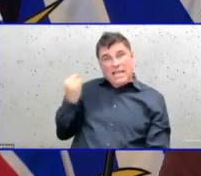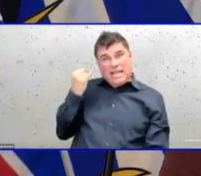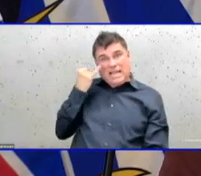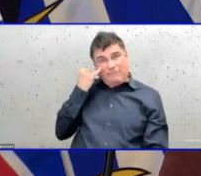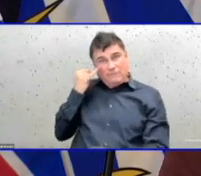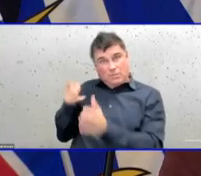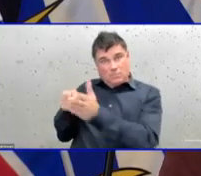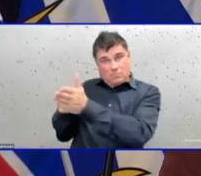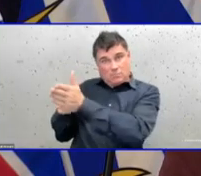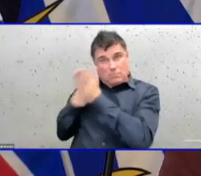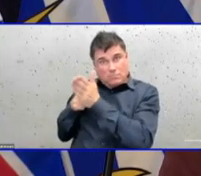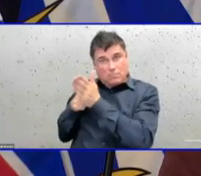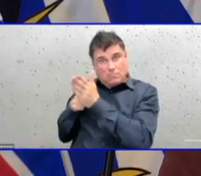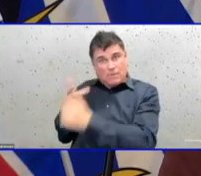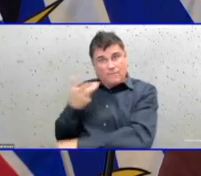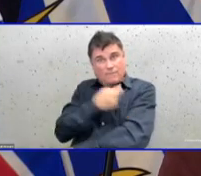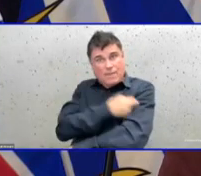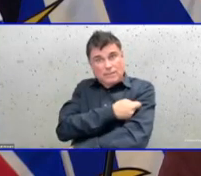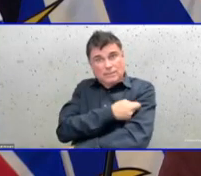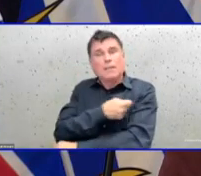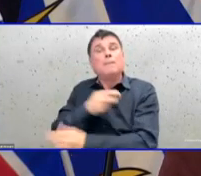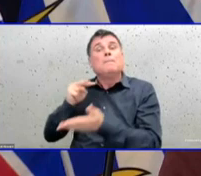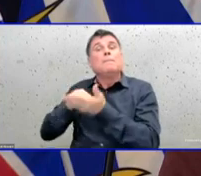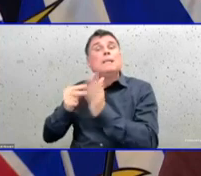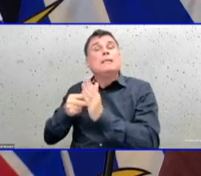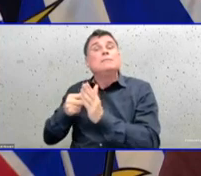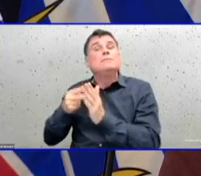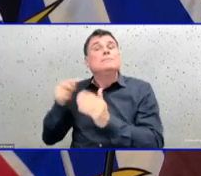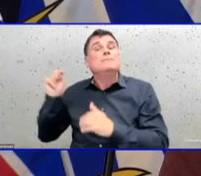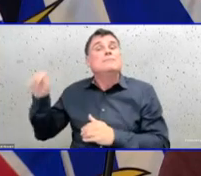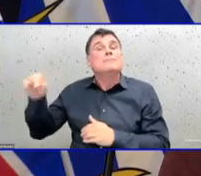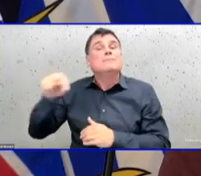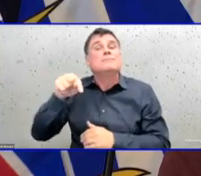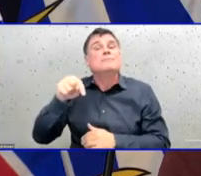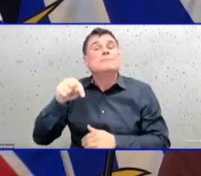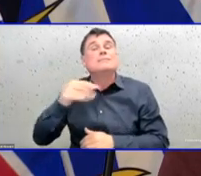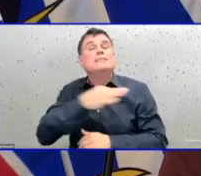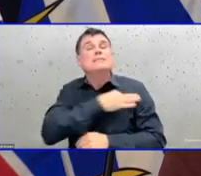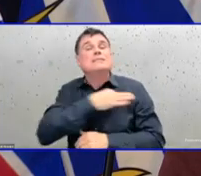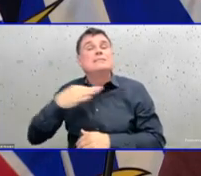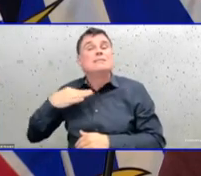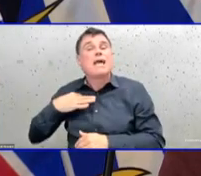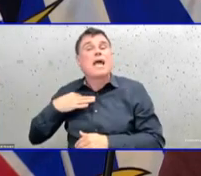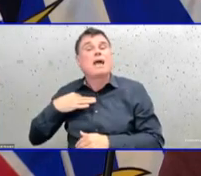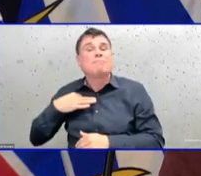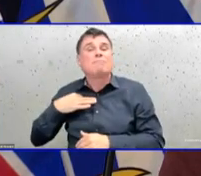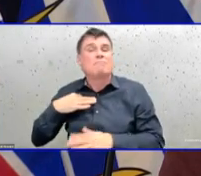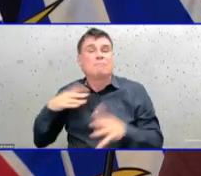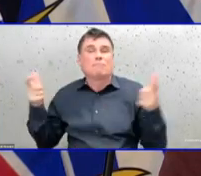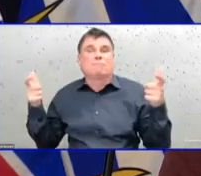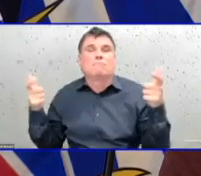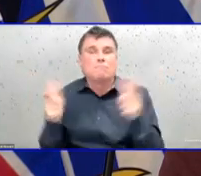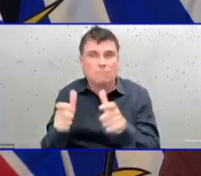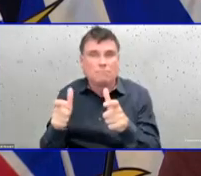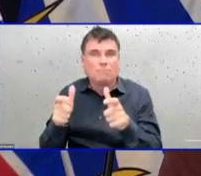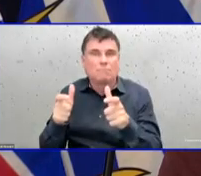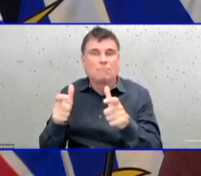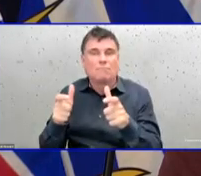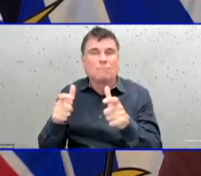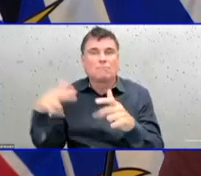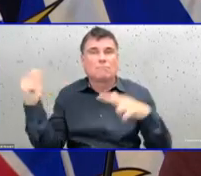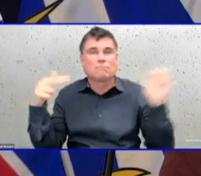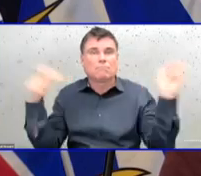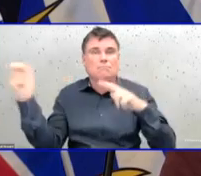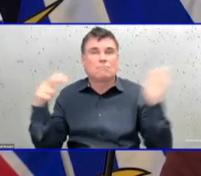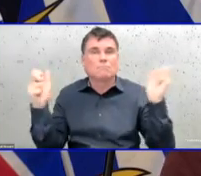authorities and businesses have concluded a vaccine mandate is required to ensure safety in all sorts of workplaces,